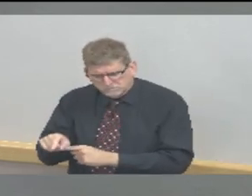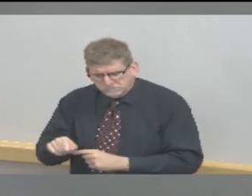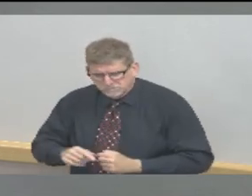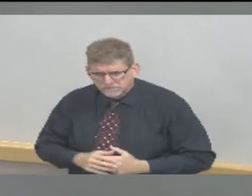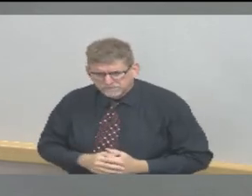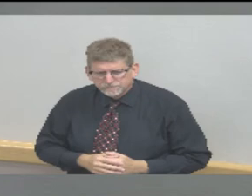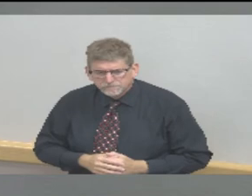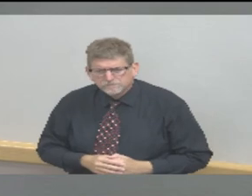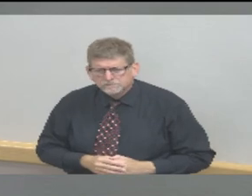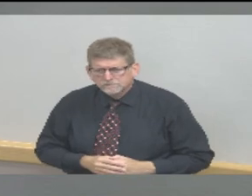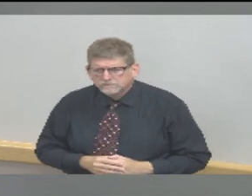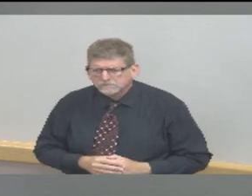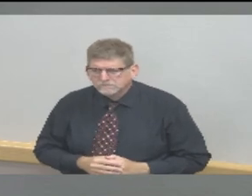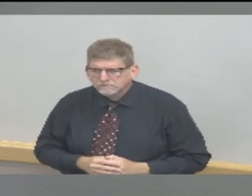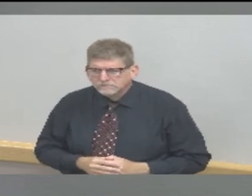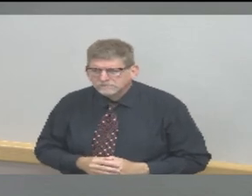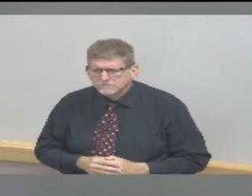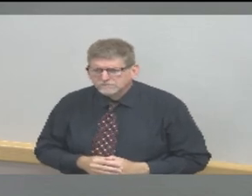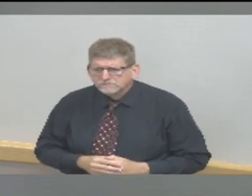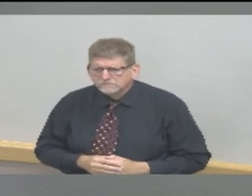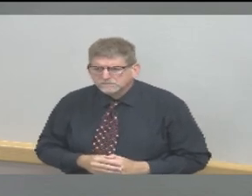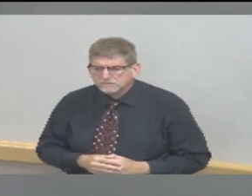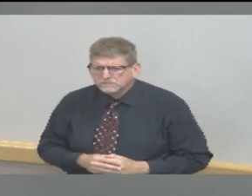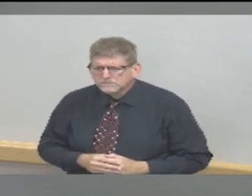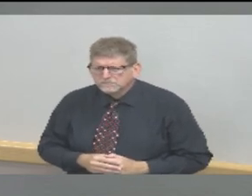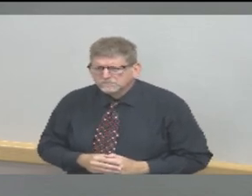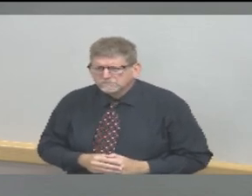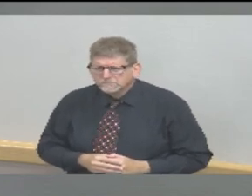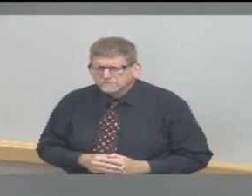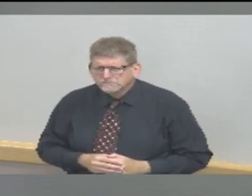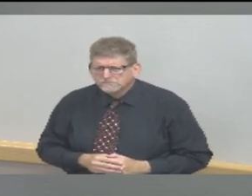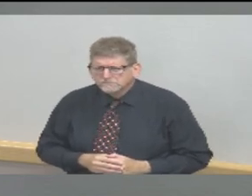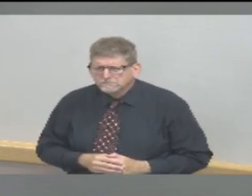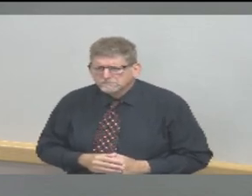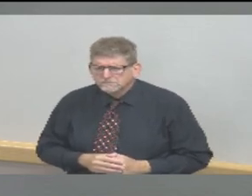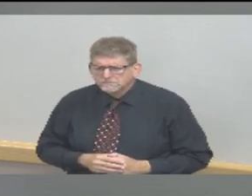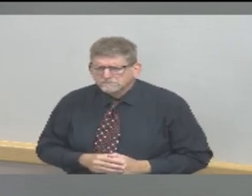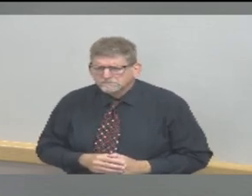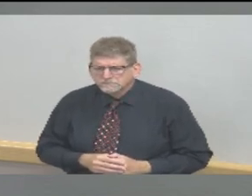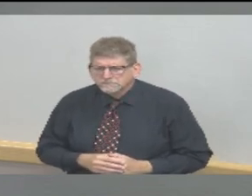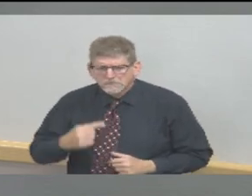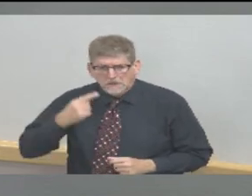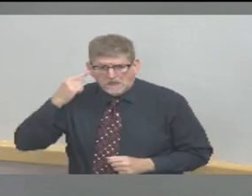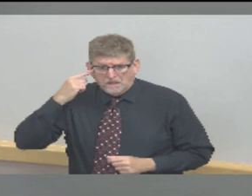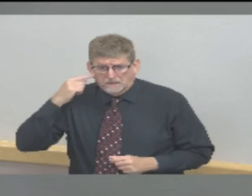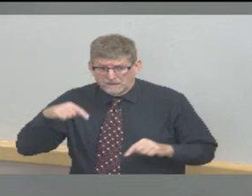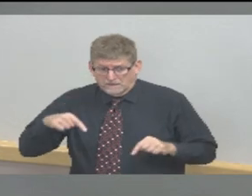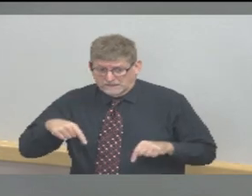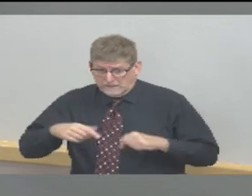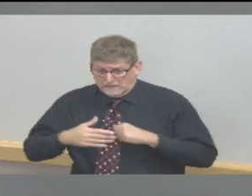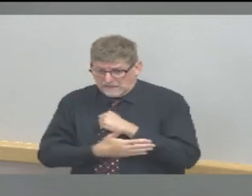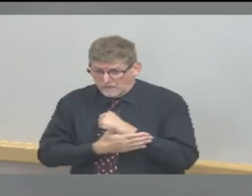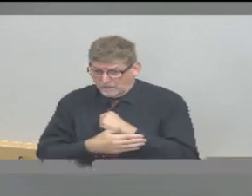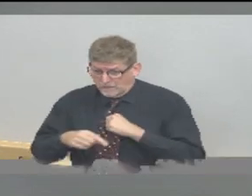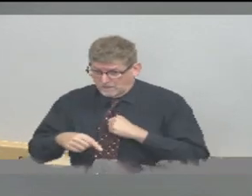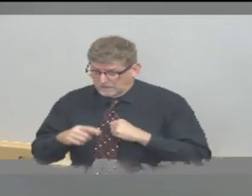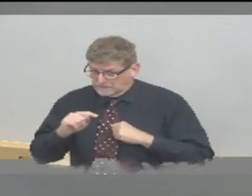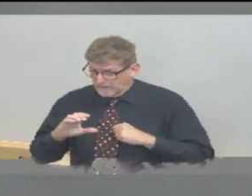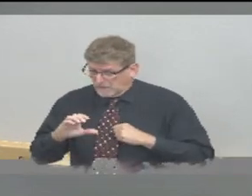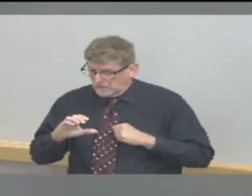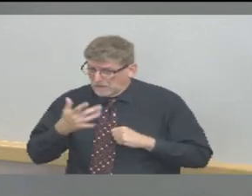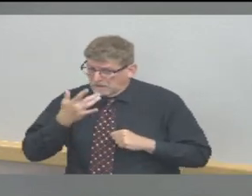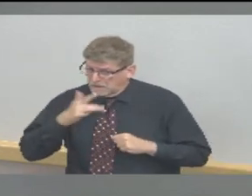And we've been, I think, fortunate in our county to, so far, have had a